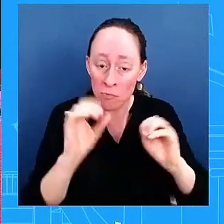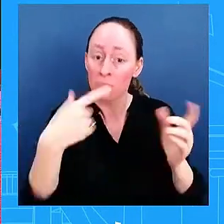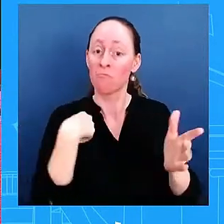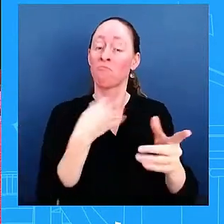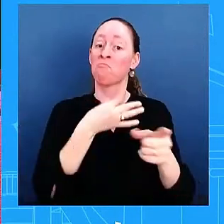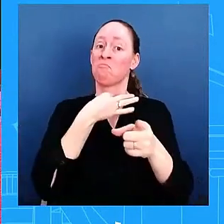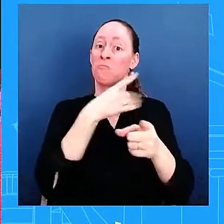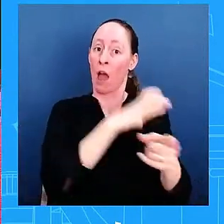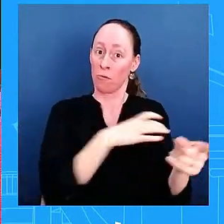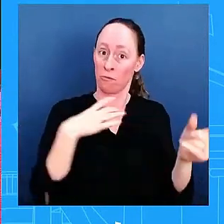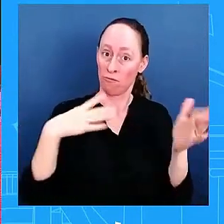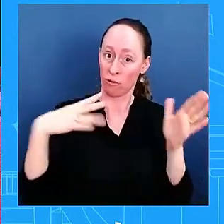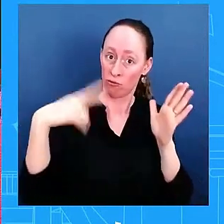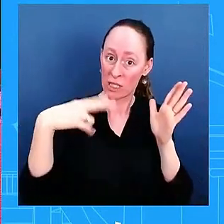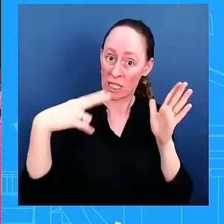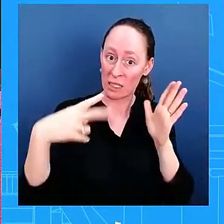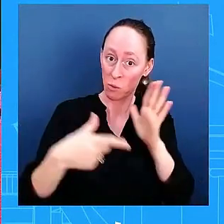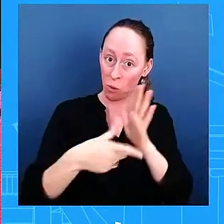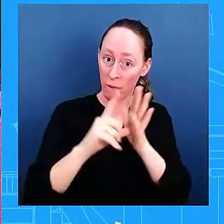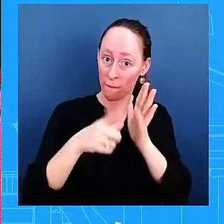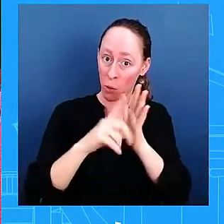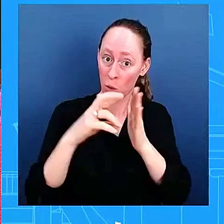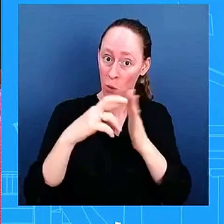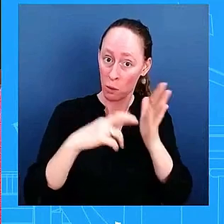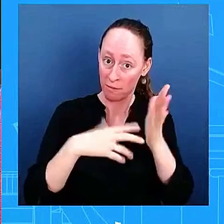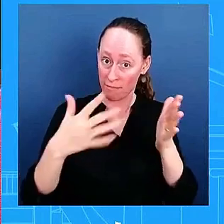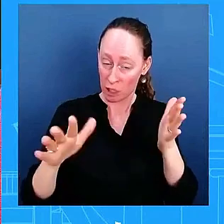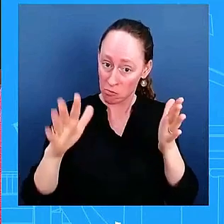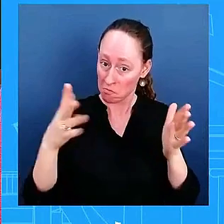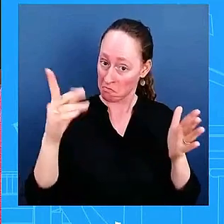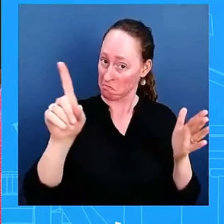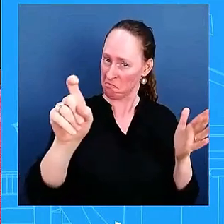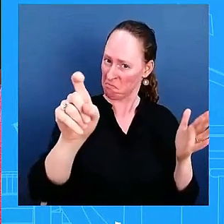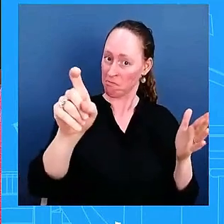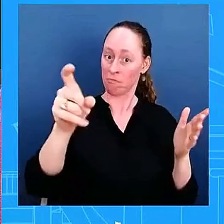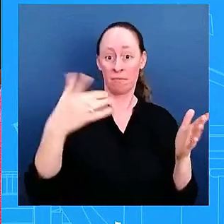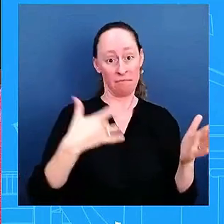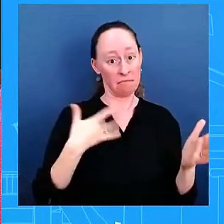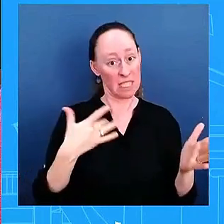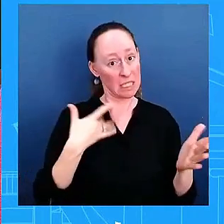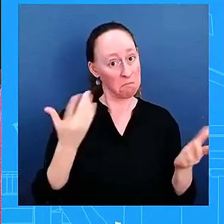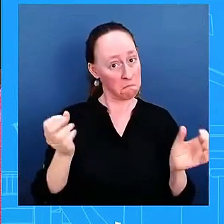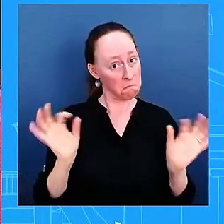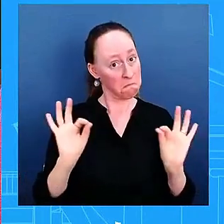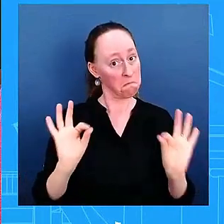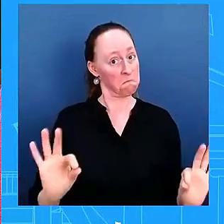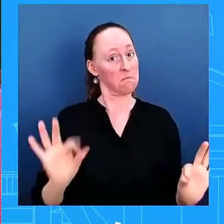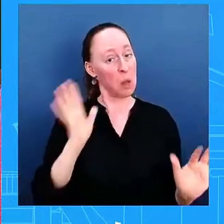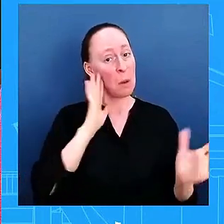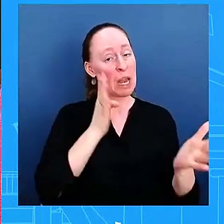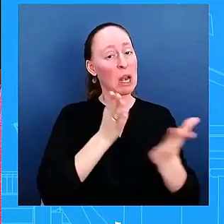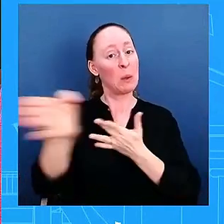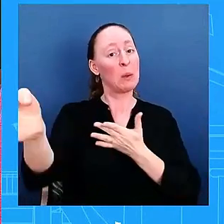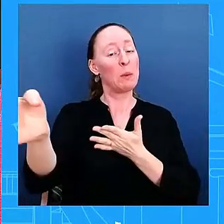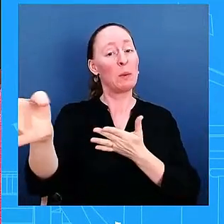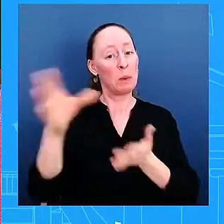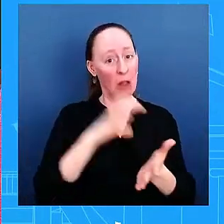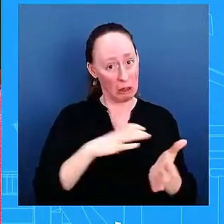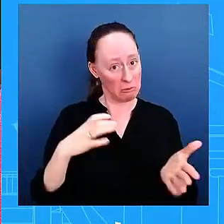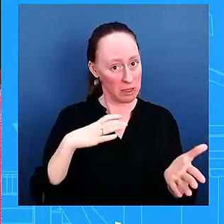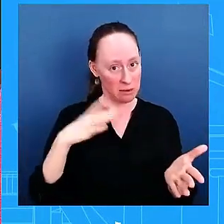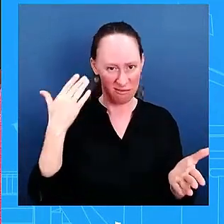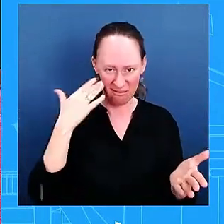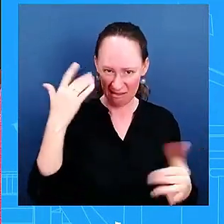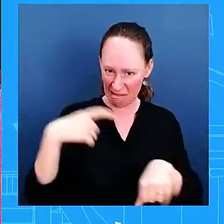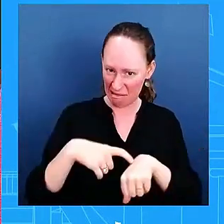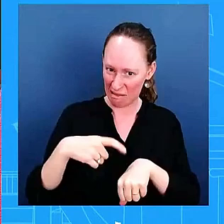that this type of rule could withstand that threat or if you think that anything that happens in these last few months is potentially subject to congressional